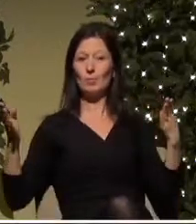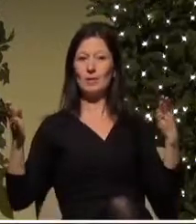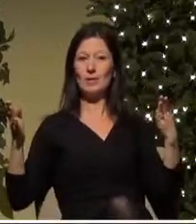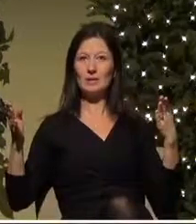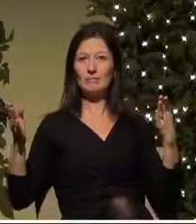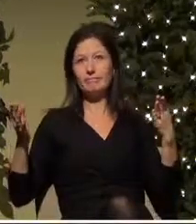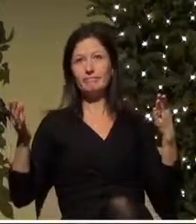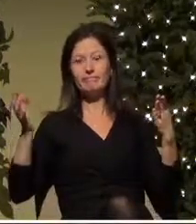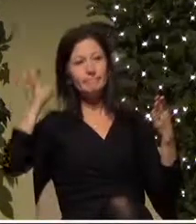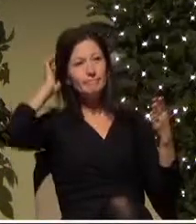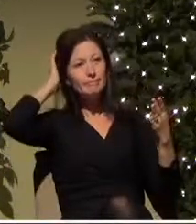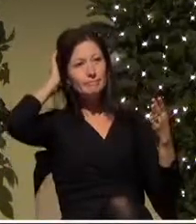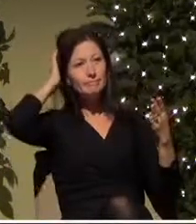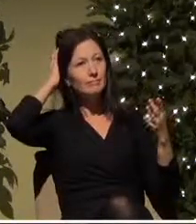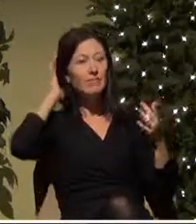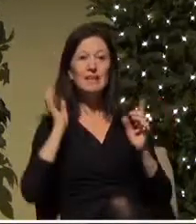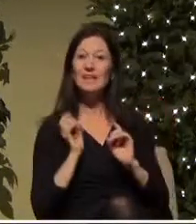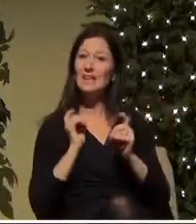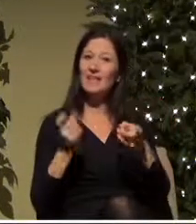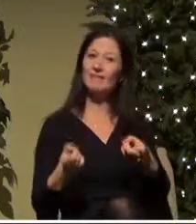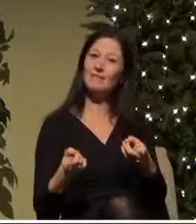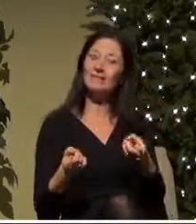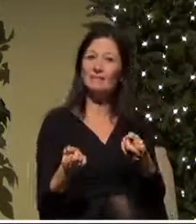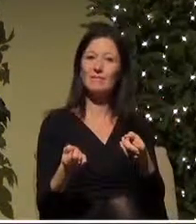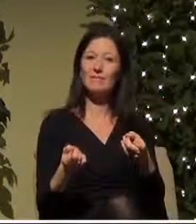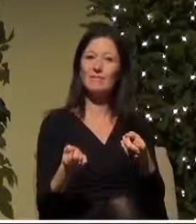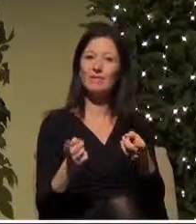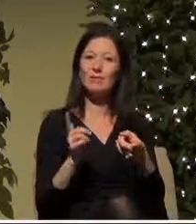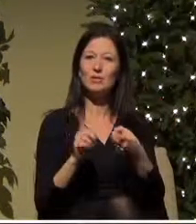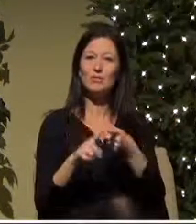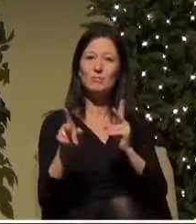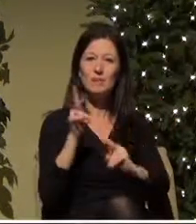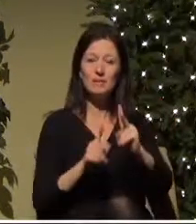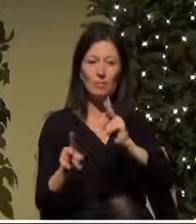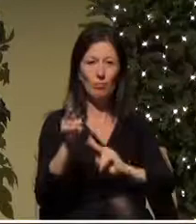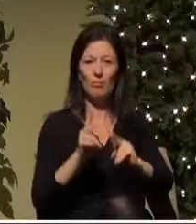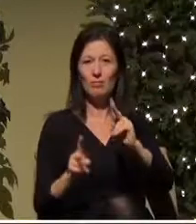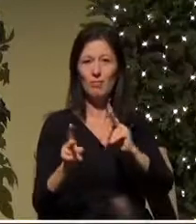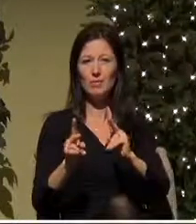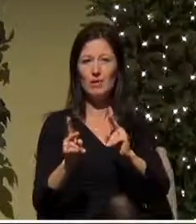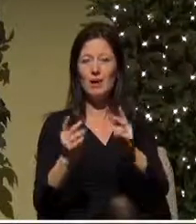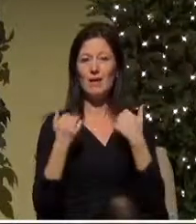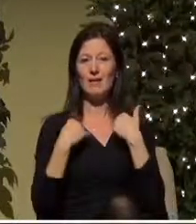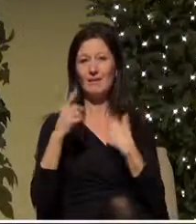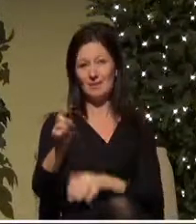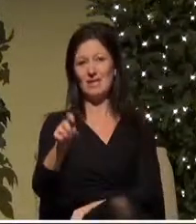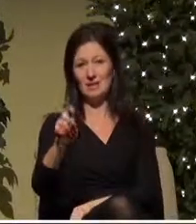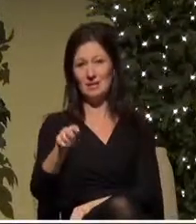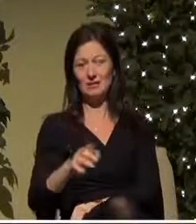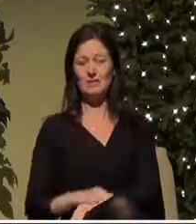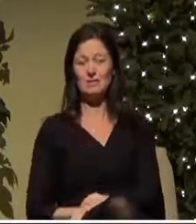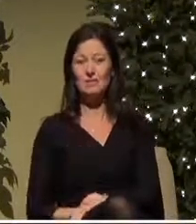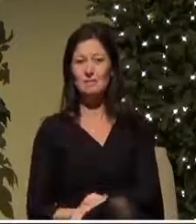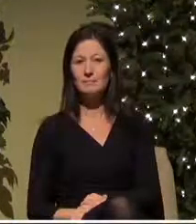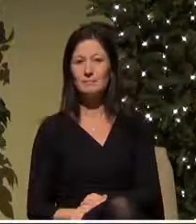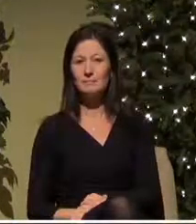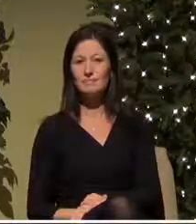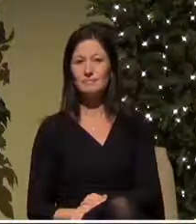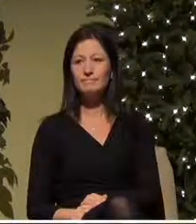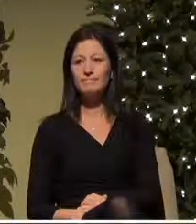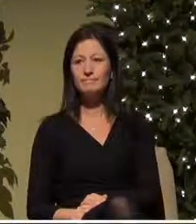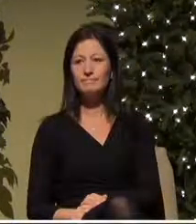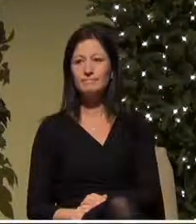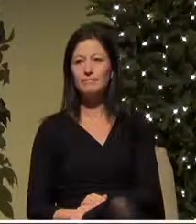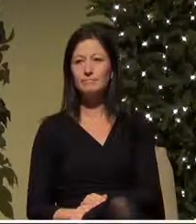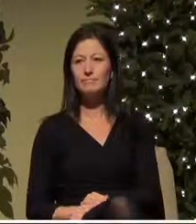we can open our gifts to those who are in need and to share with those who are in trouble our call